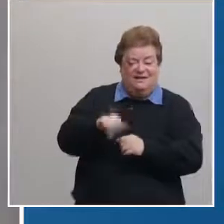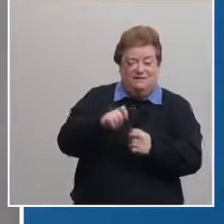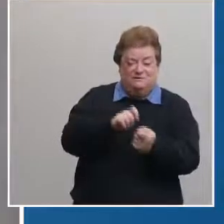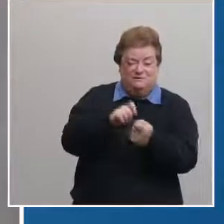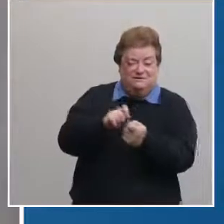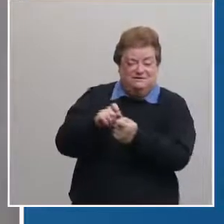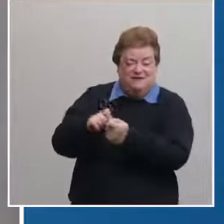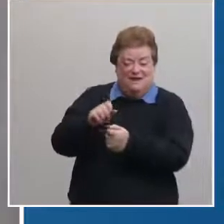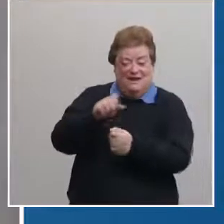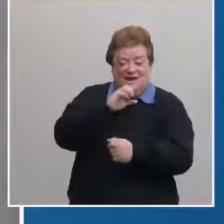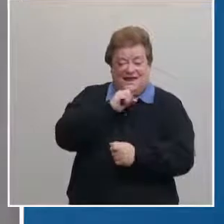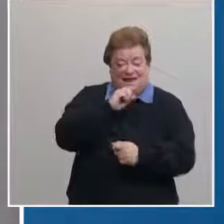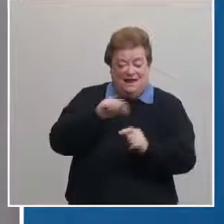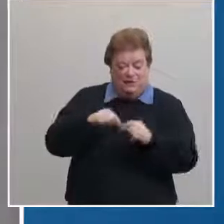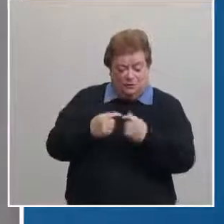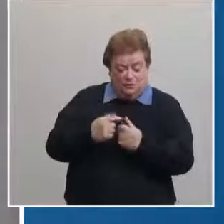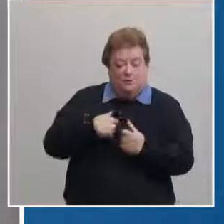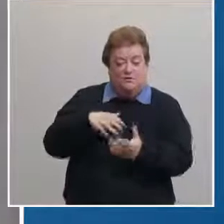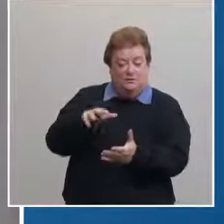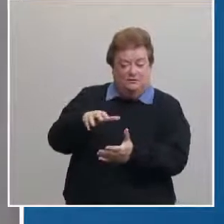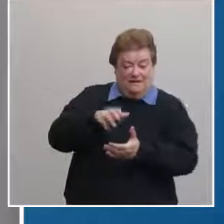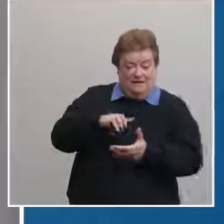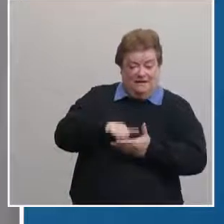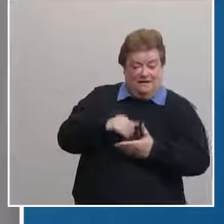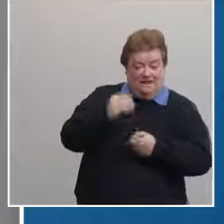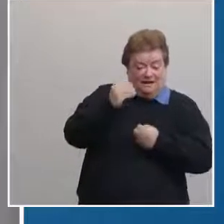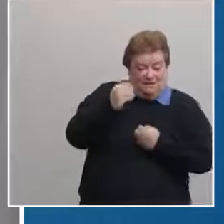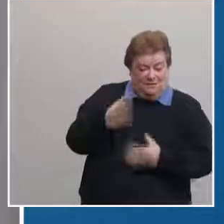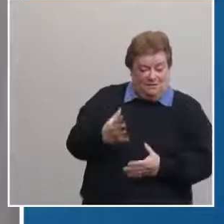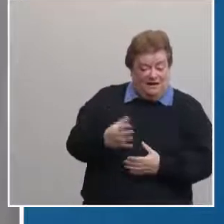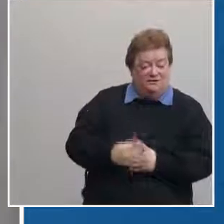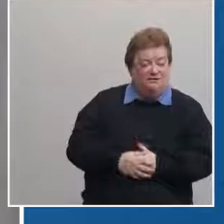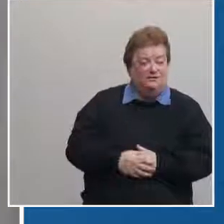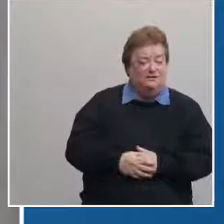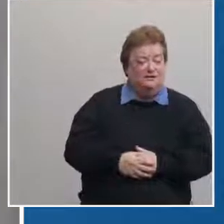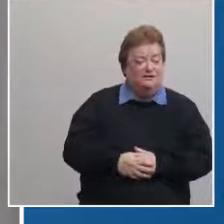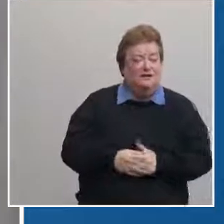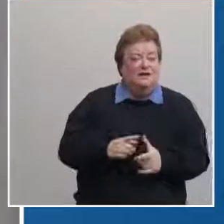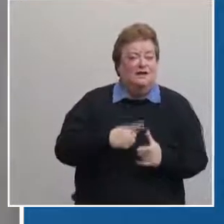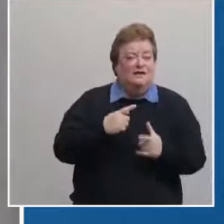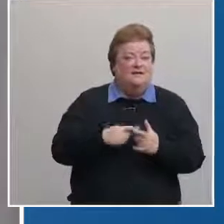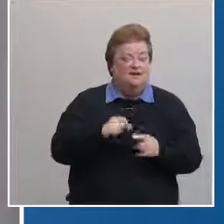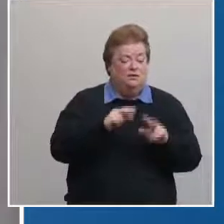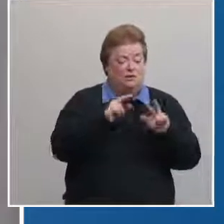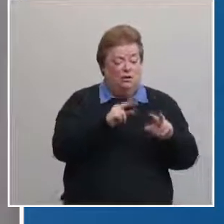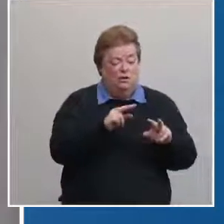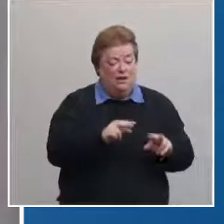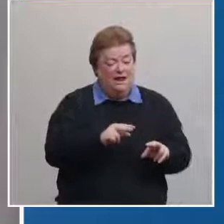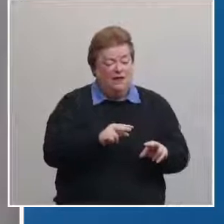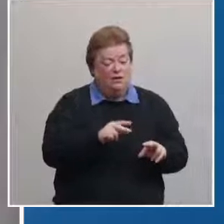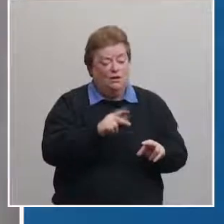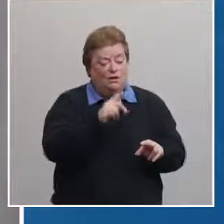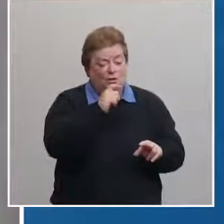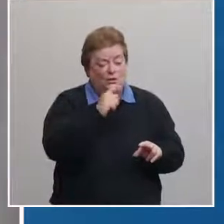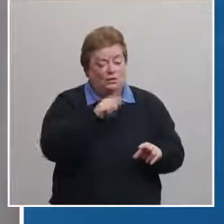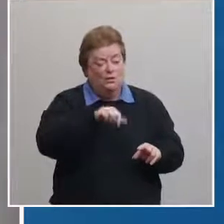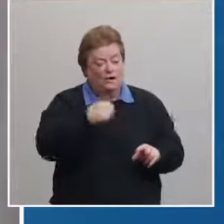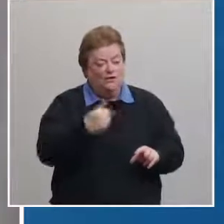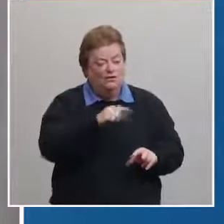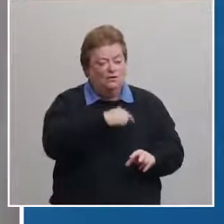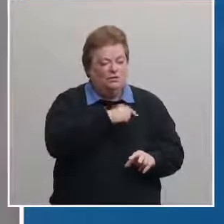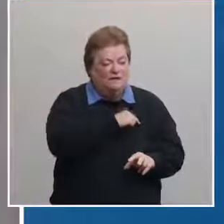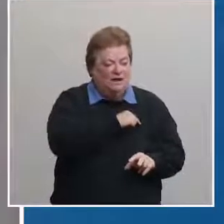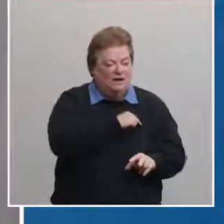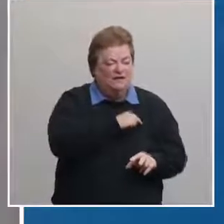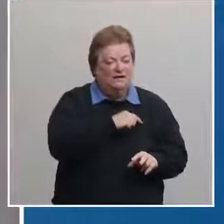so we have that information as well as census data then if you look at who else is qualified and we call them pods